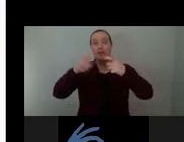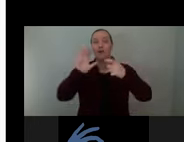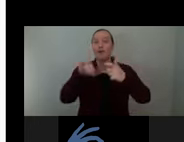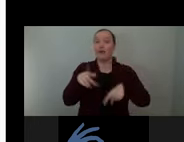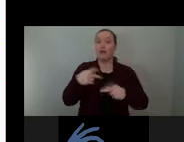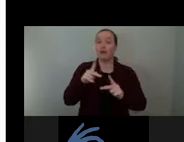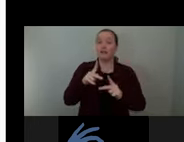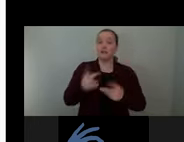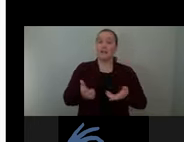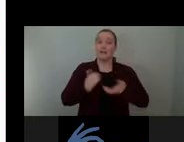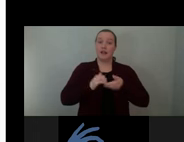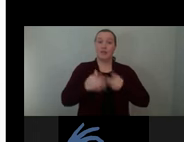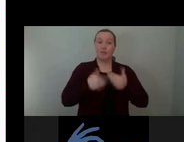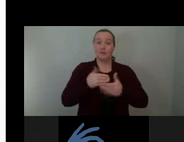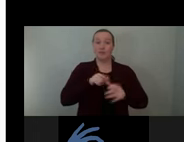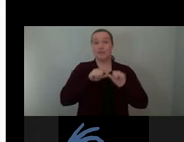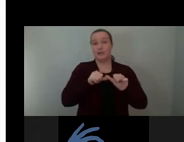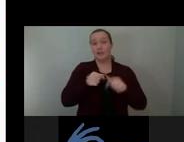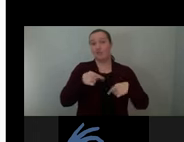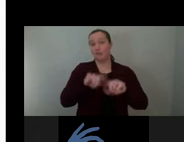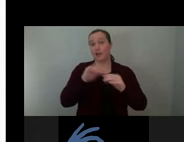phase. Last slide.